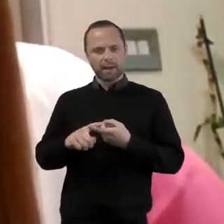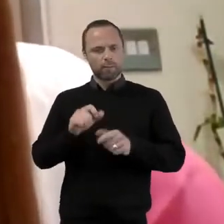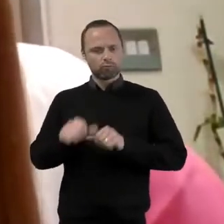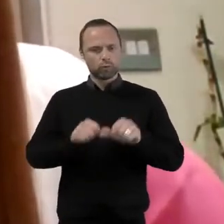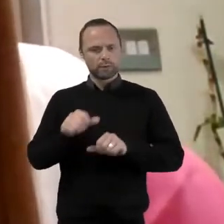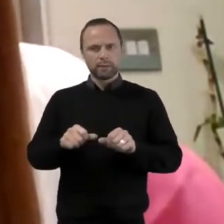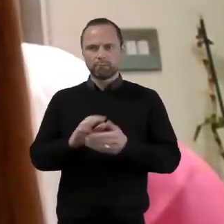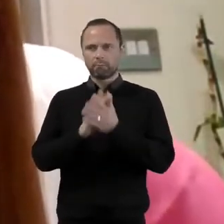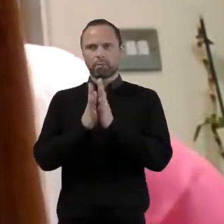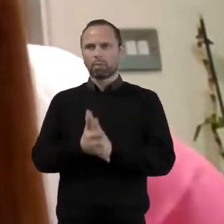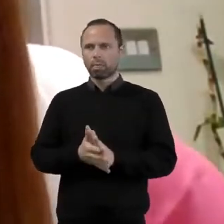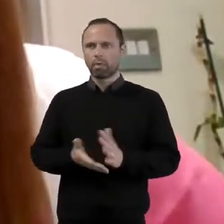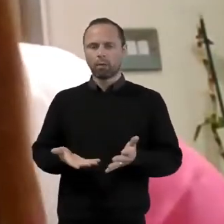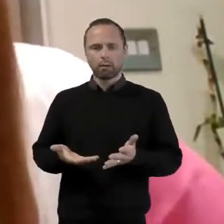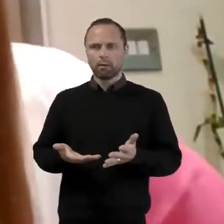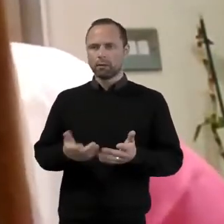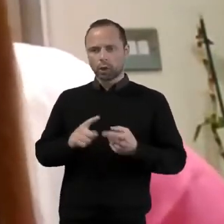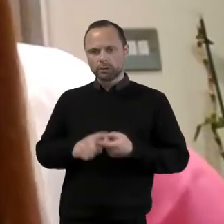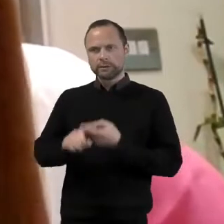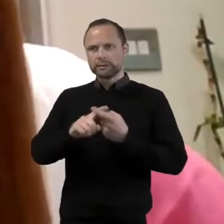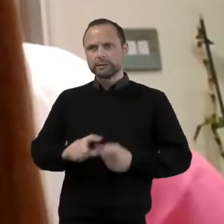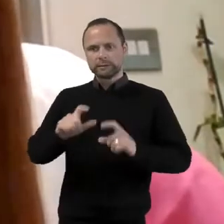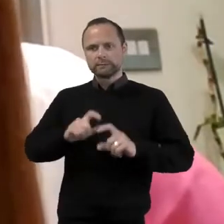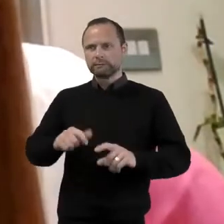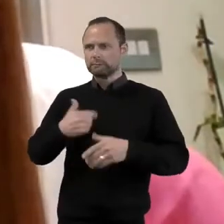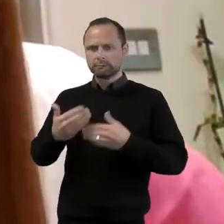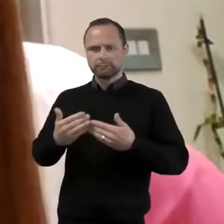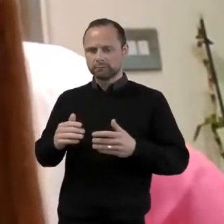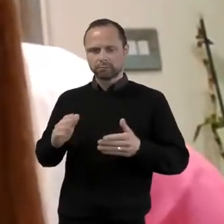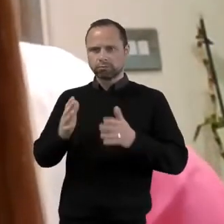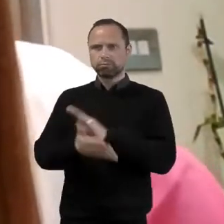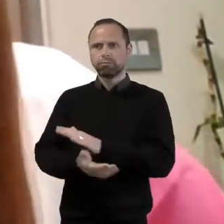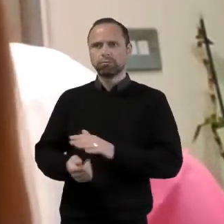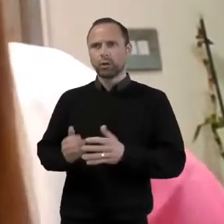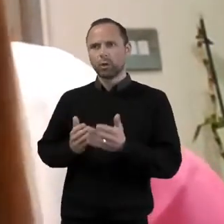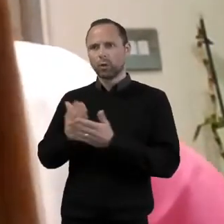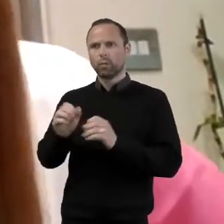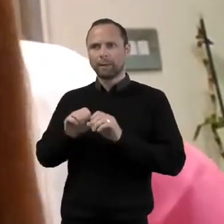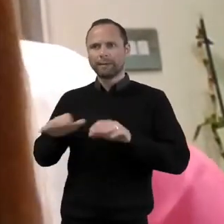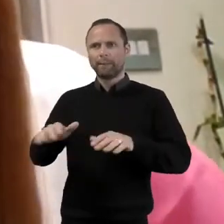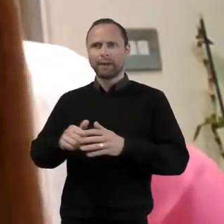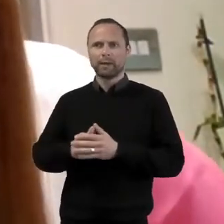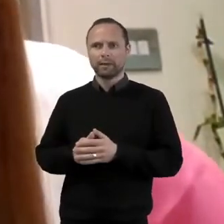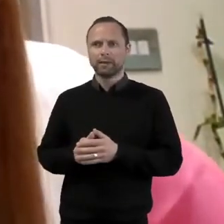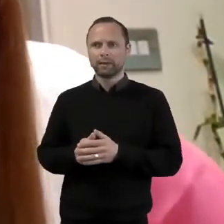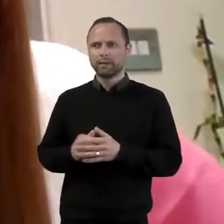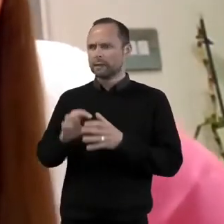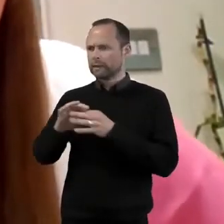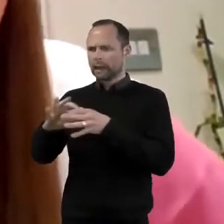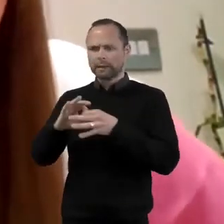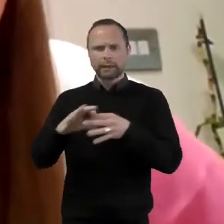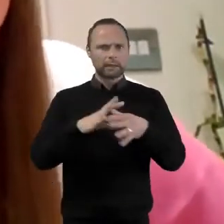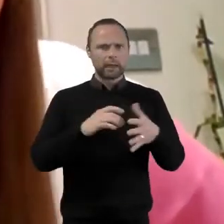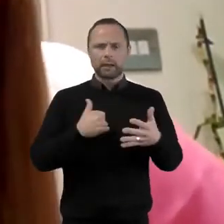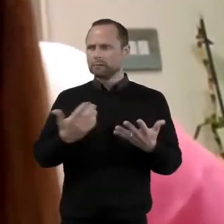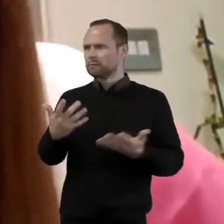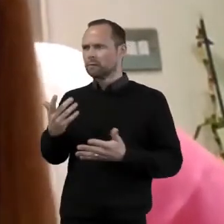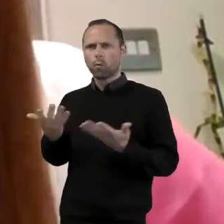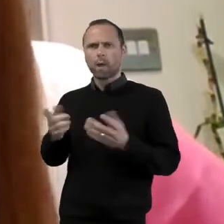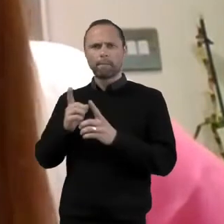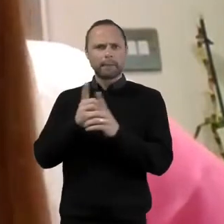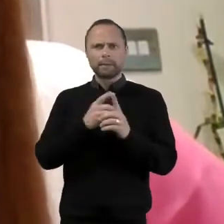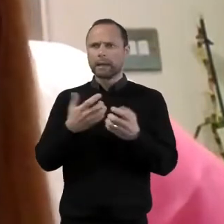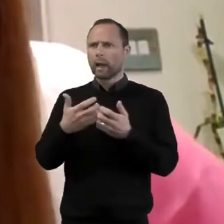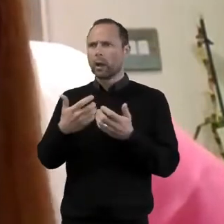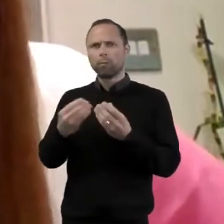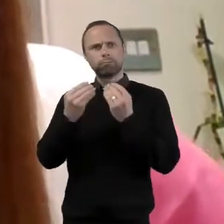routine and consistency throughout this pandemic, with most connections outside of church and school